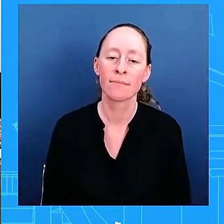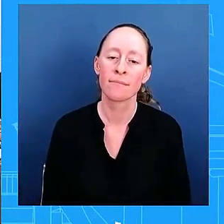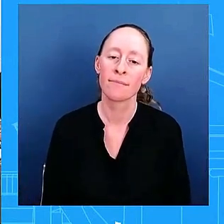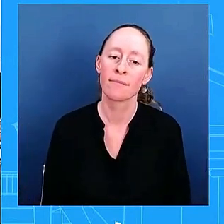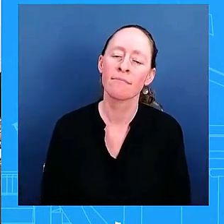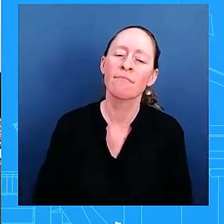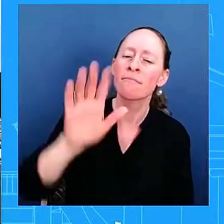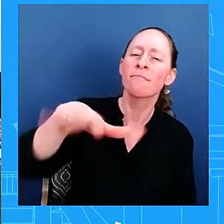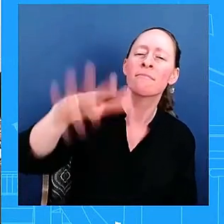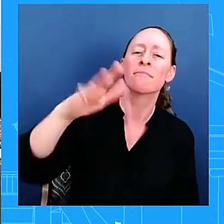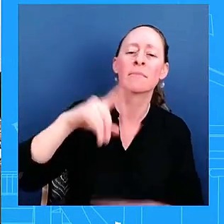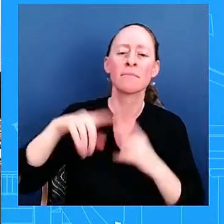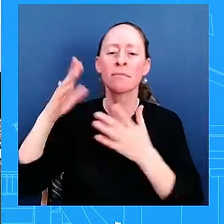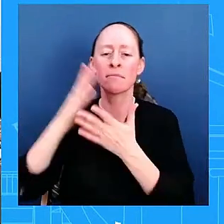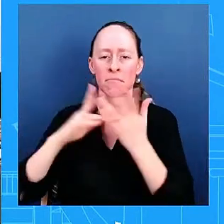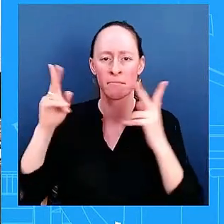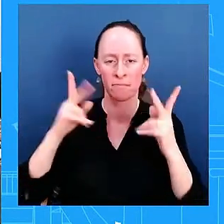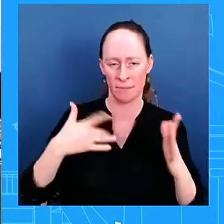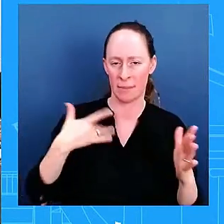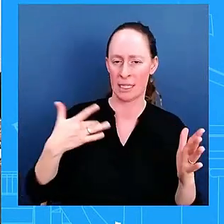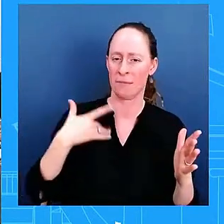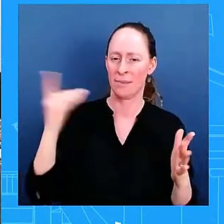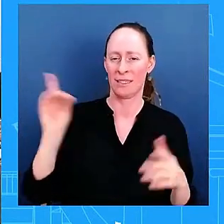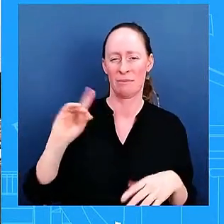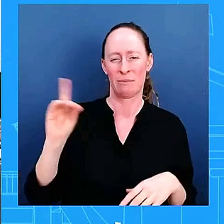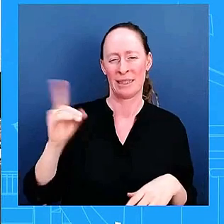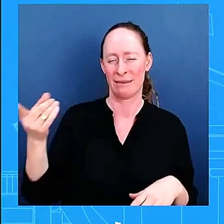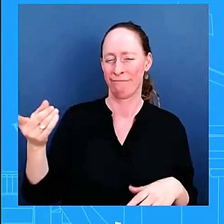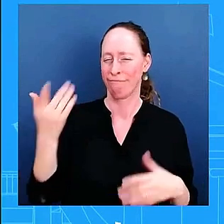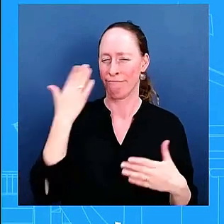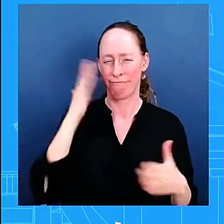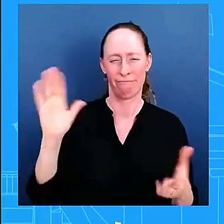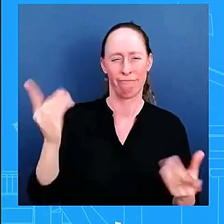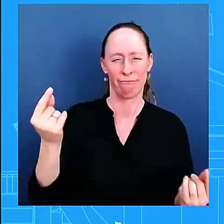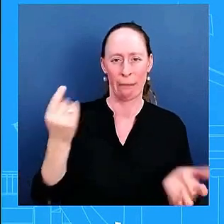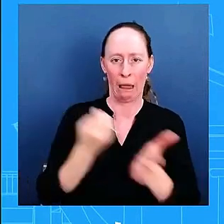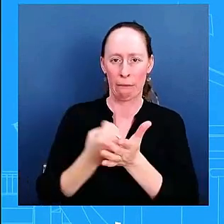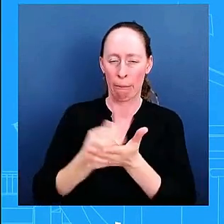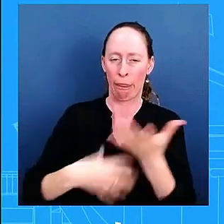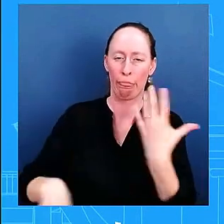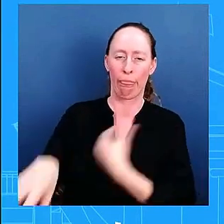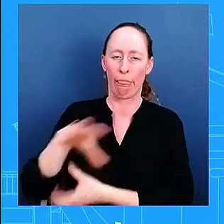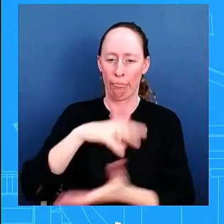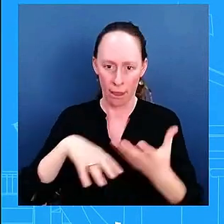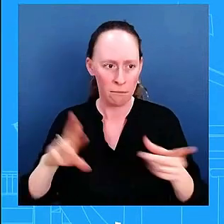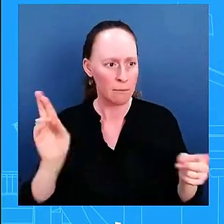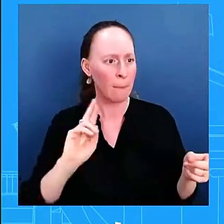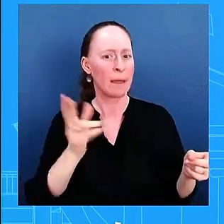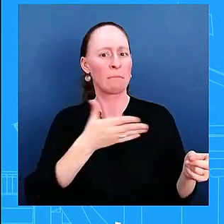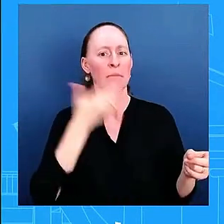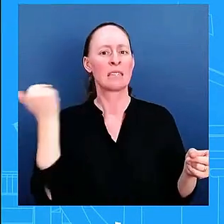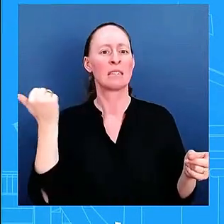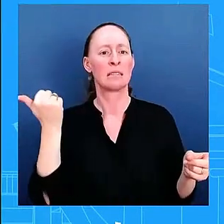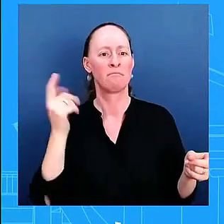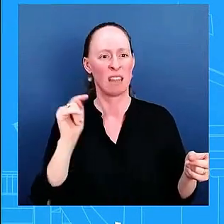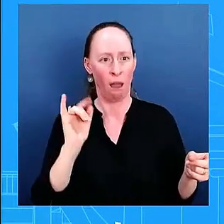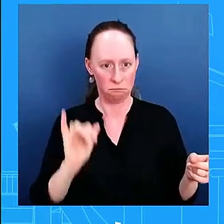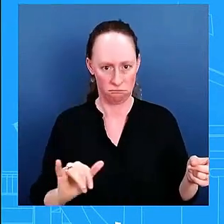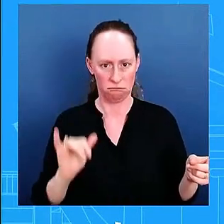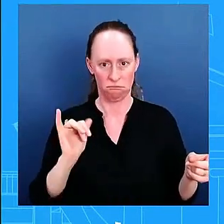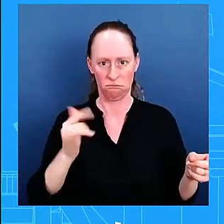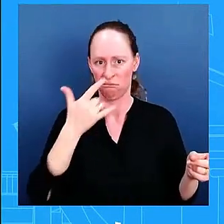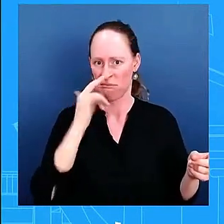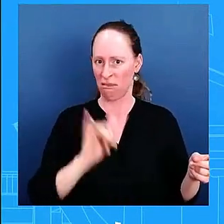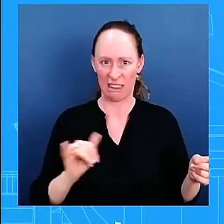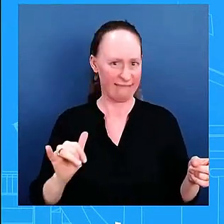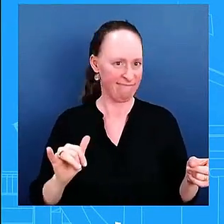are weak in handling the economy as opposed to republicans but it's not true and so what we're going to speak to is how we have done the work to turn